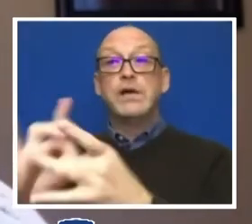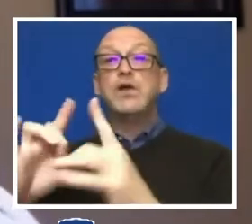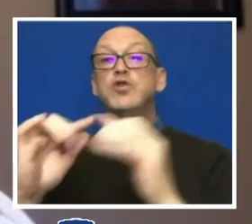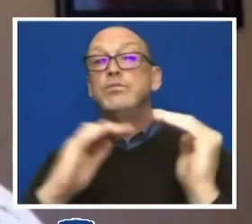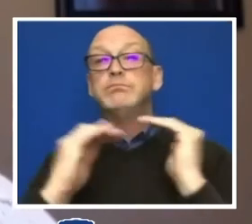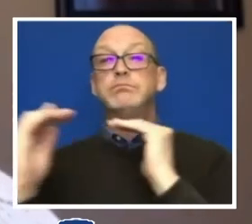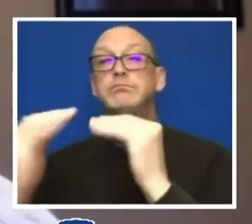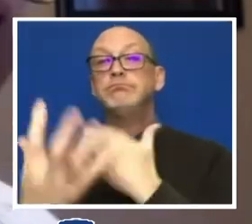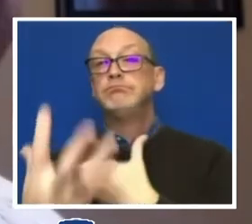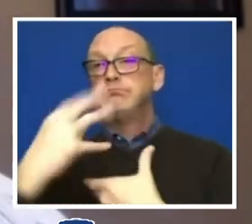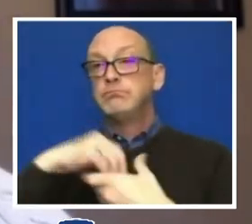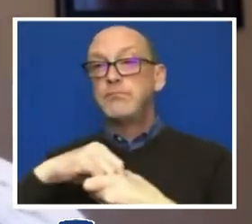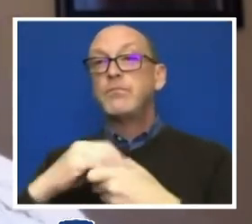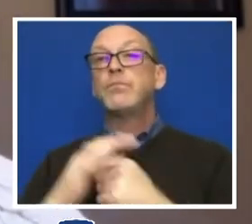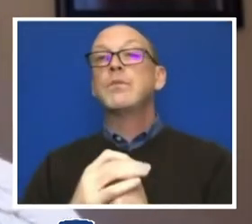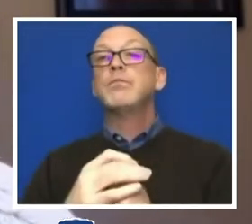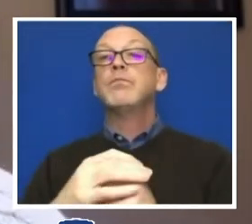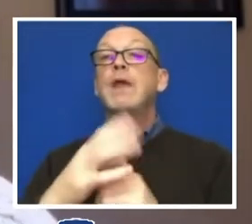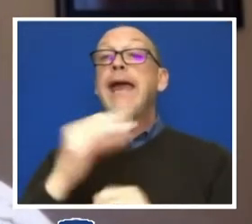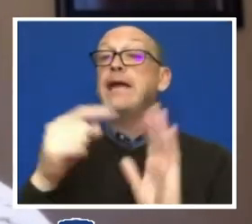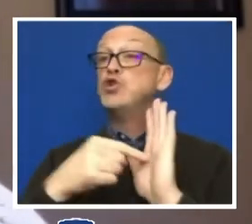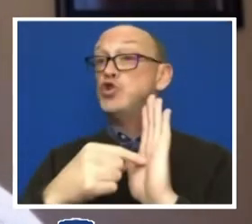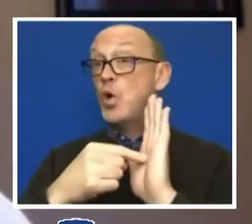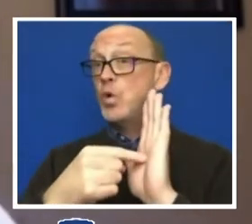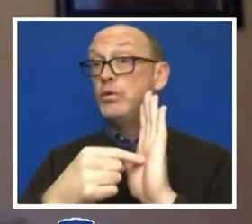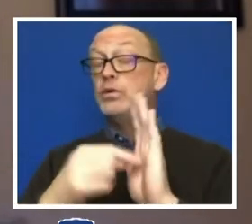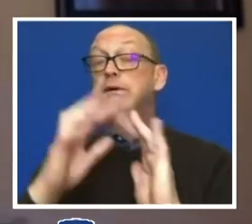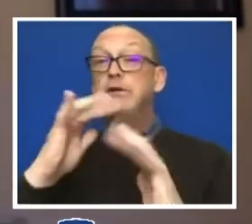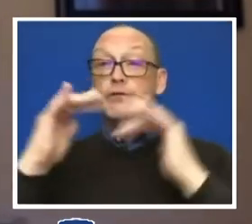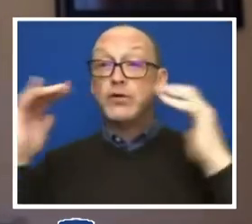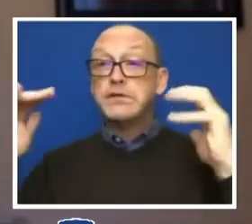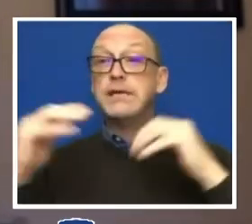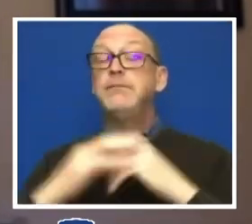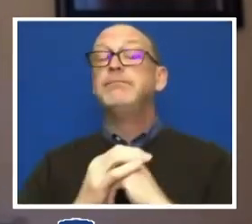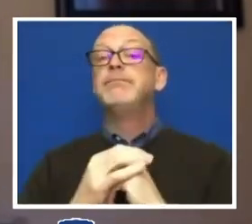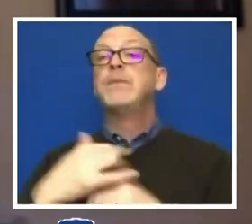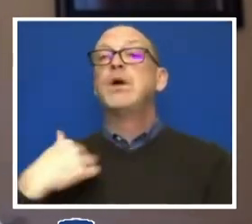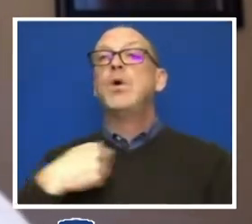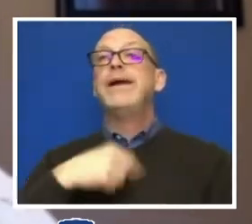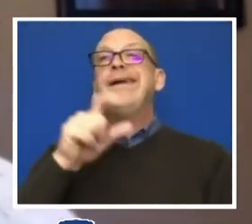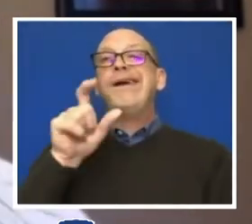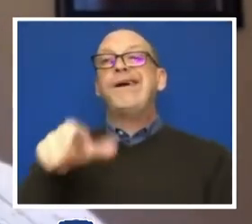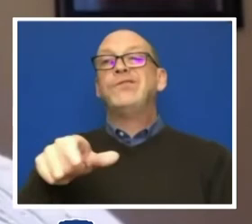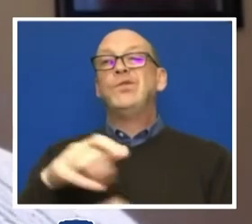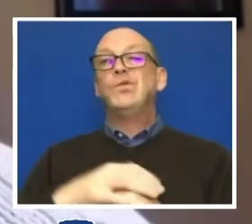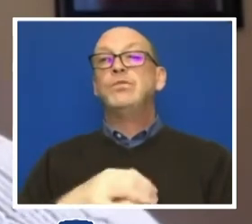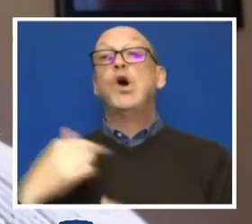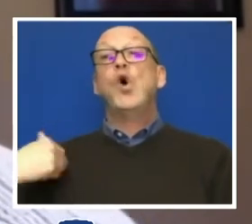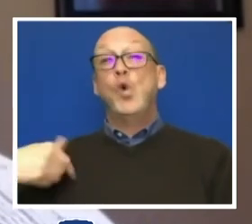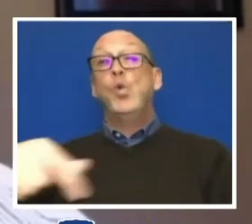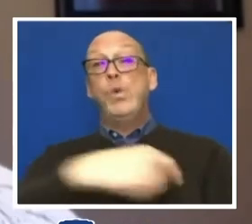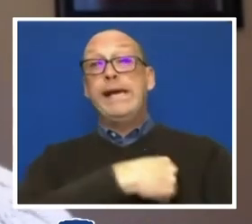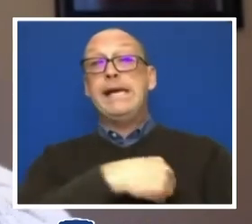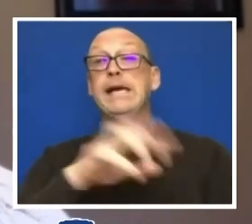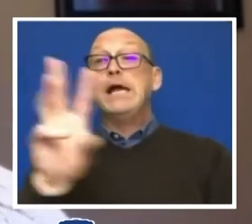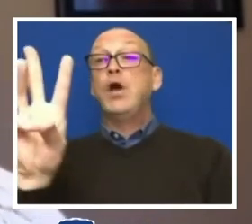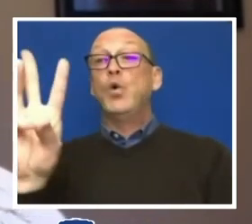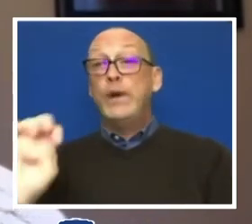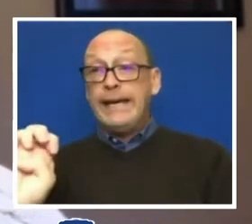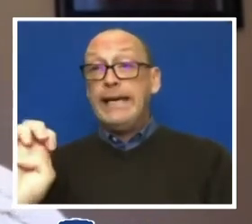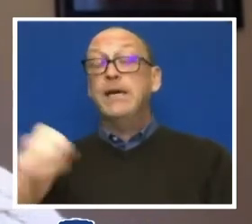as reflected in diversity. We have to, we have to think